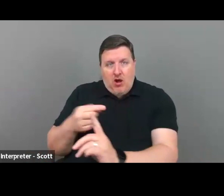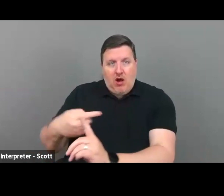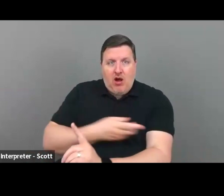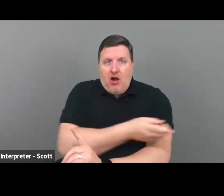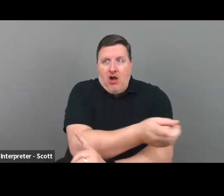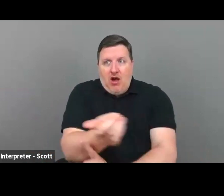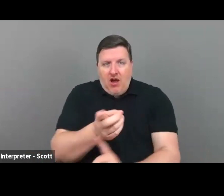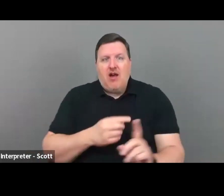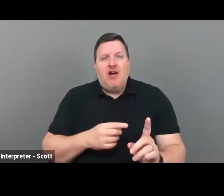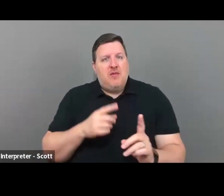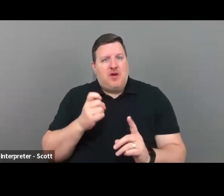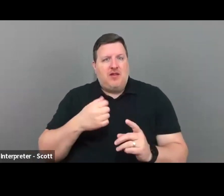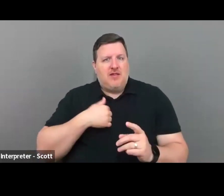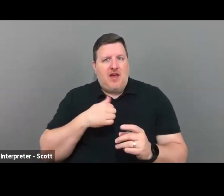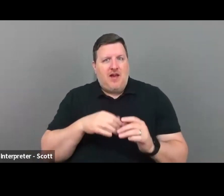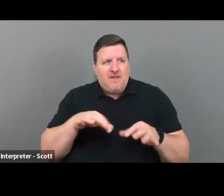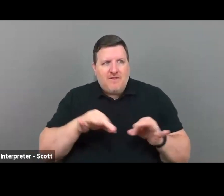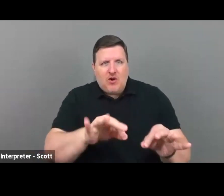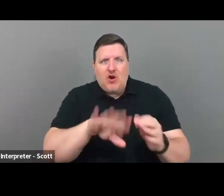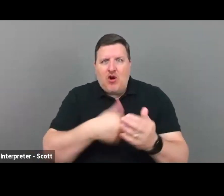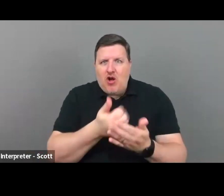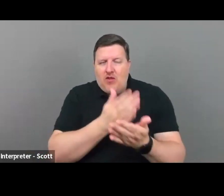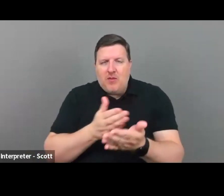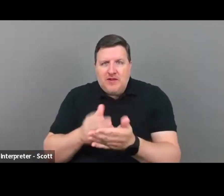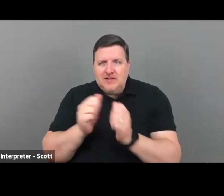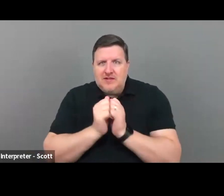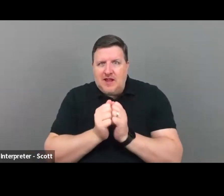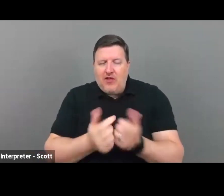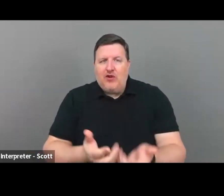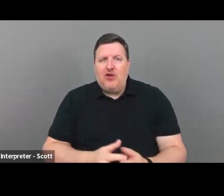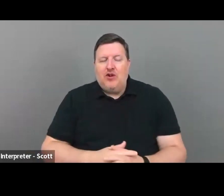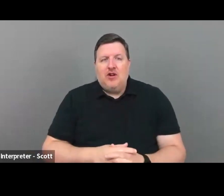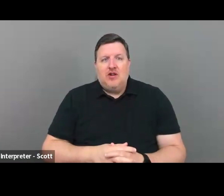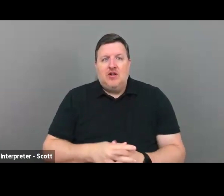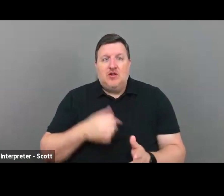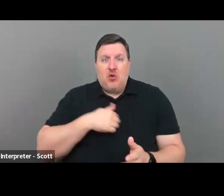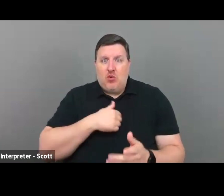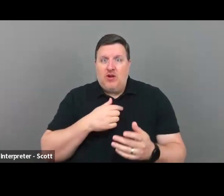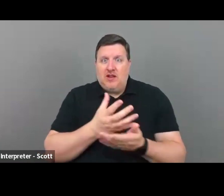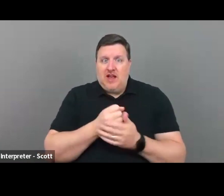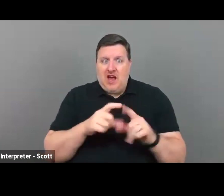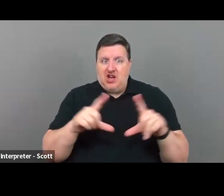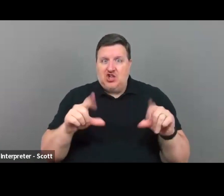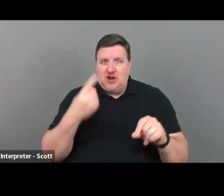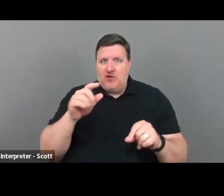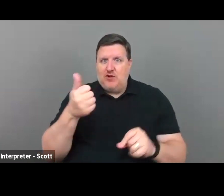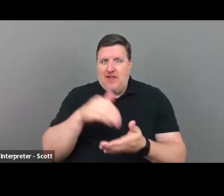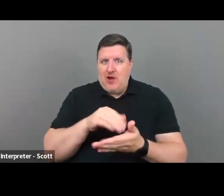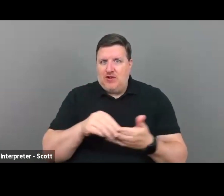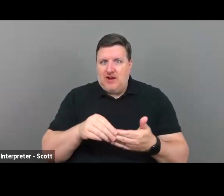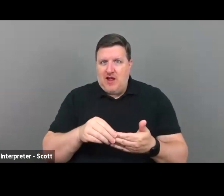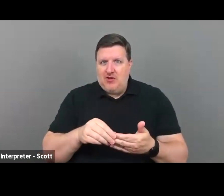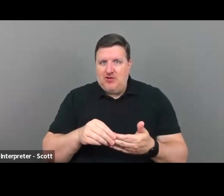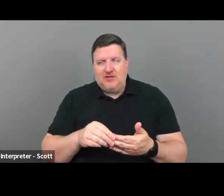and put them together. And then we ended up getting it. Well, we ended up getting a check for $10,000 that was not signed,